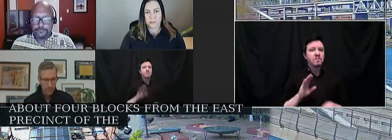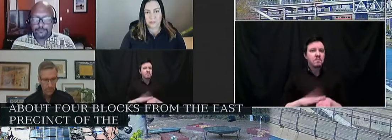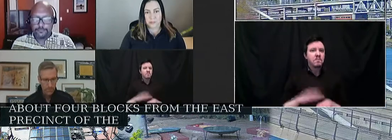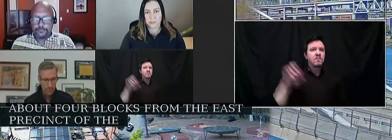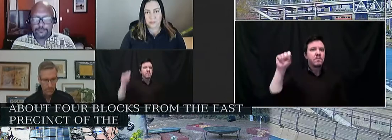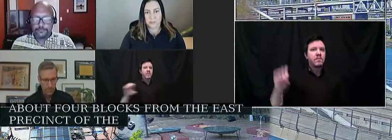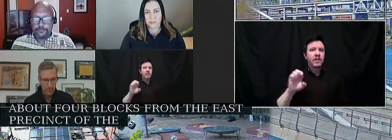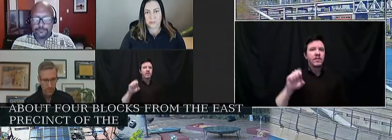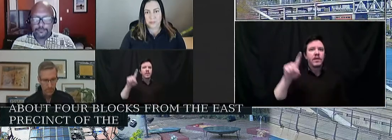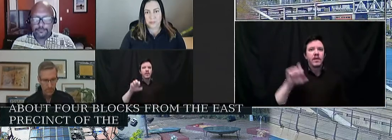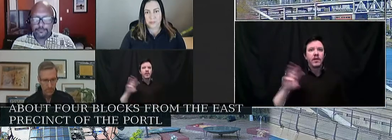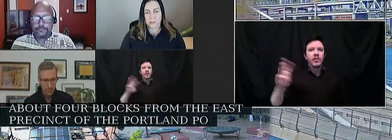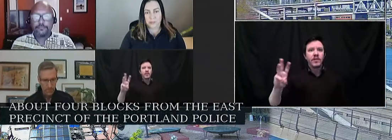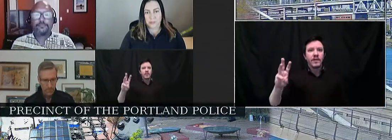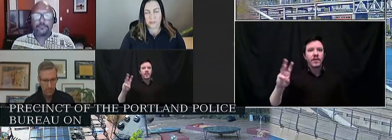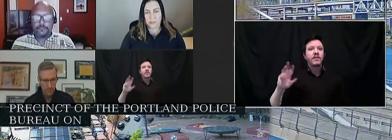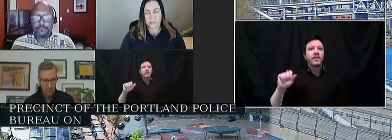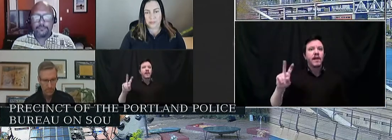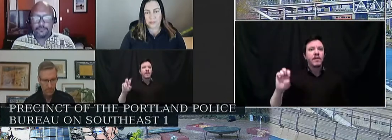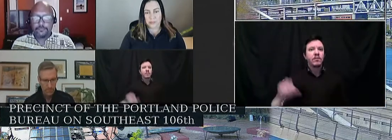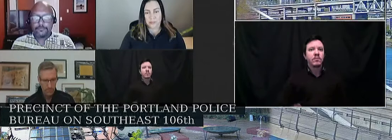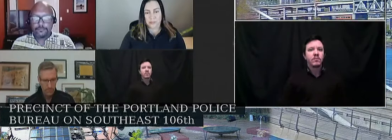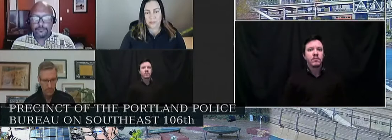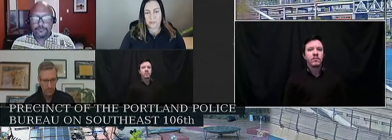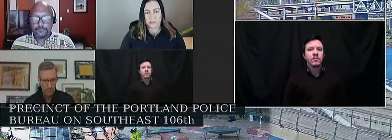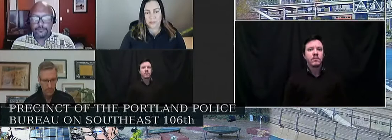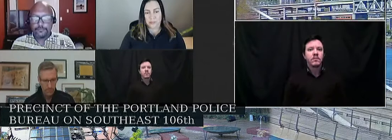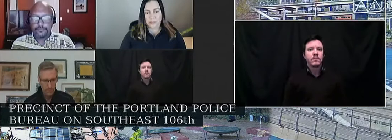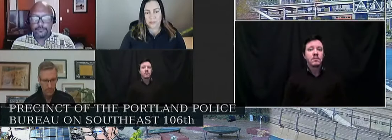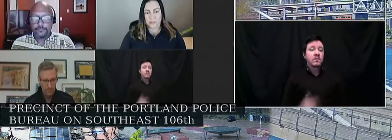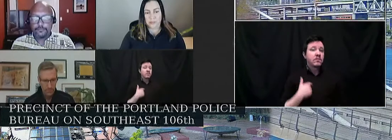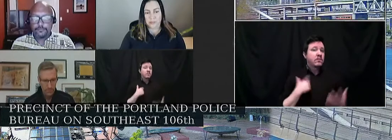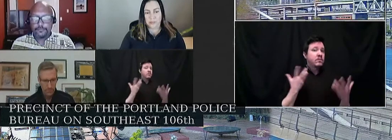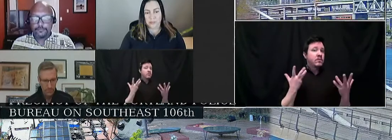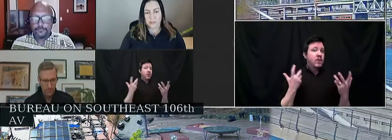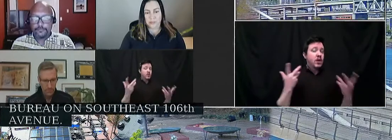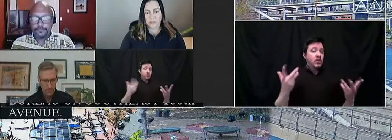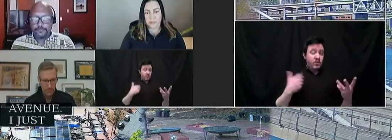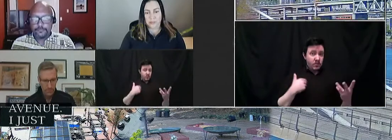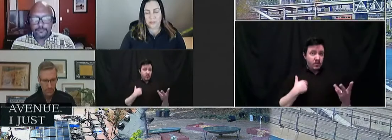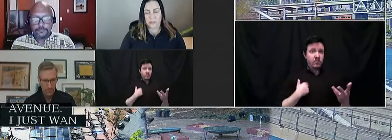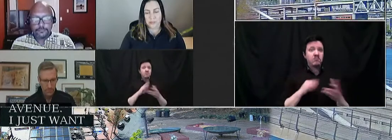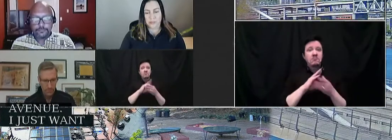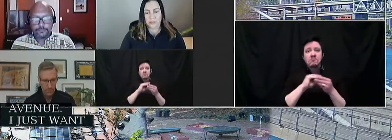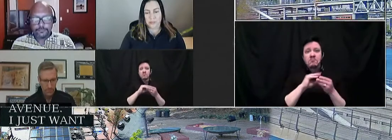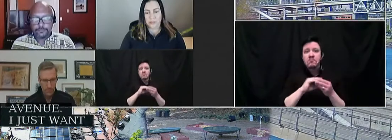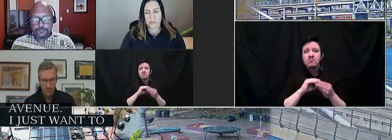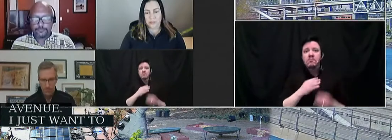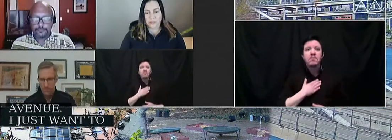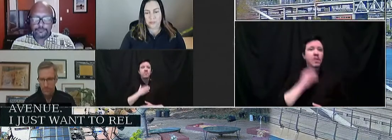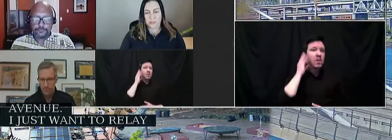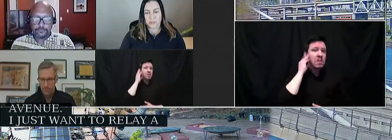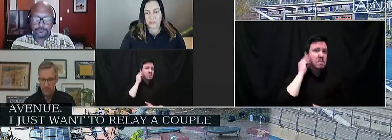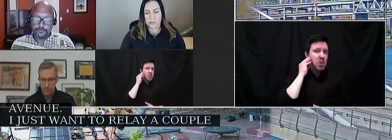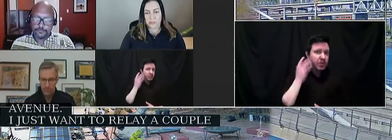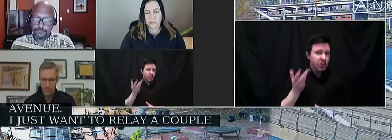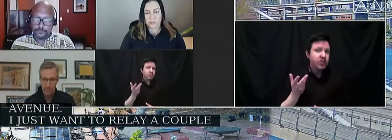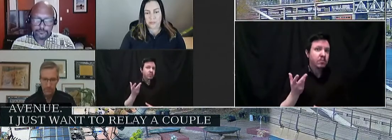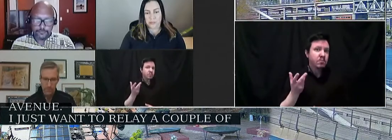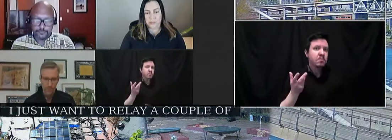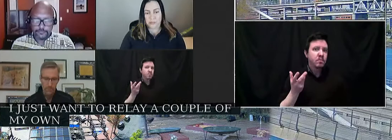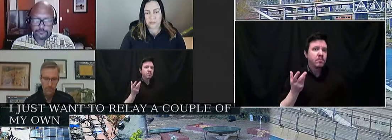Southeast 106th Avenue. Um, I just want to relate a couple of my own personal experiences from